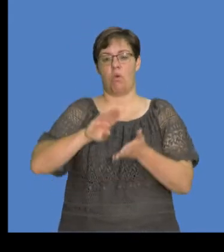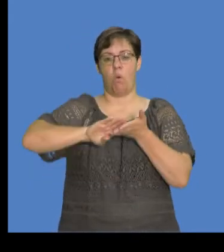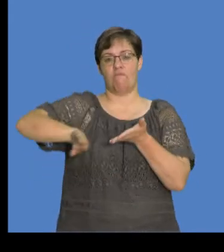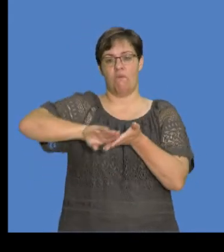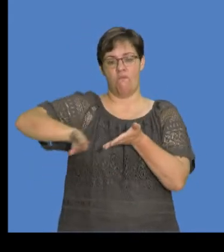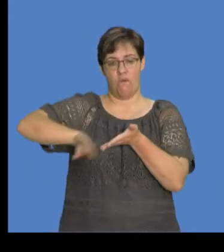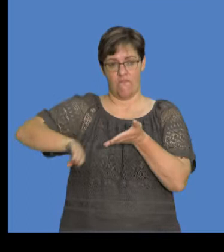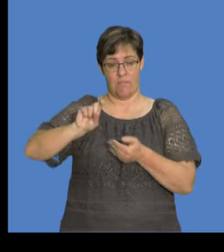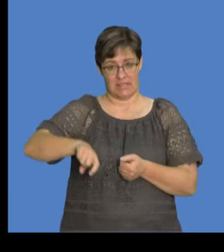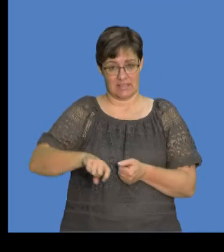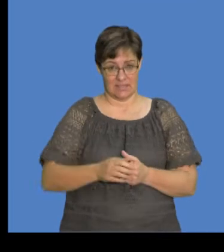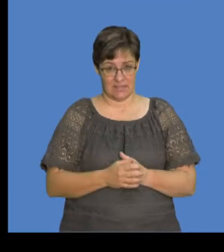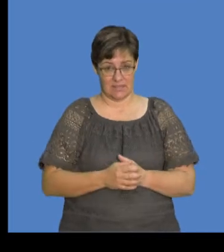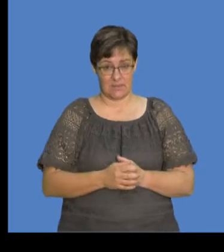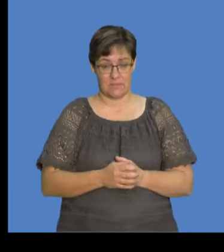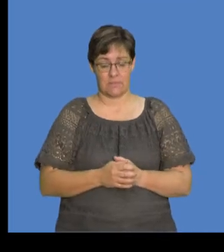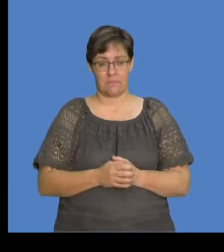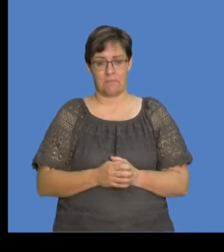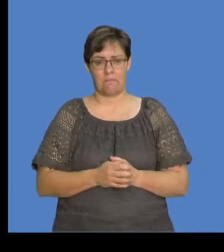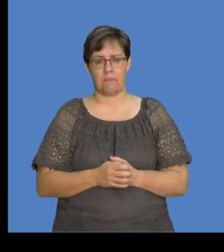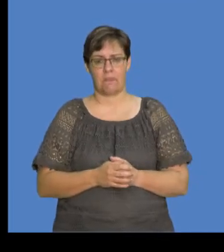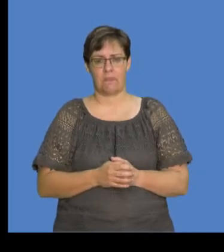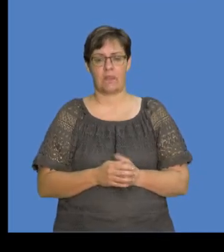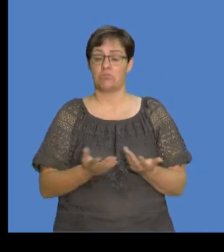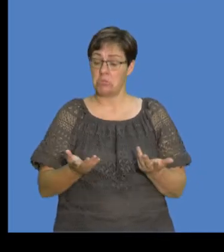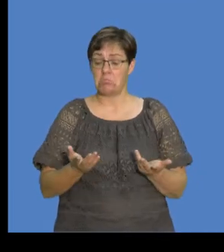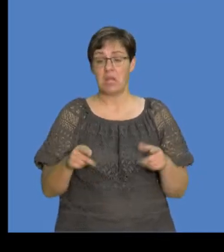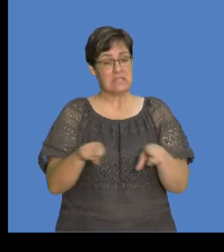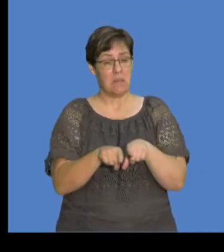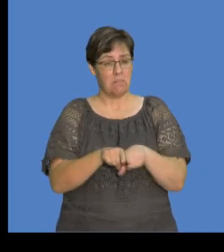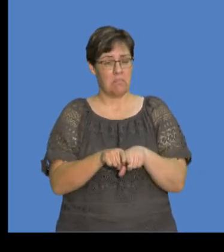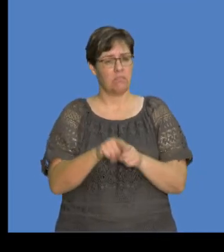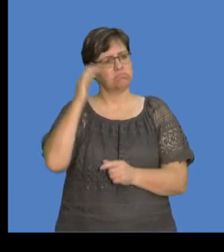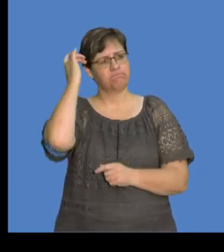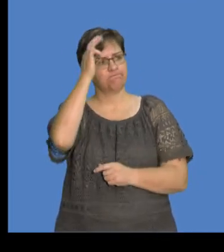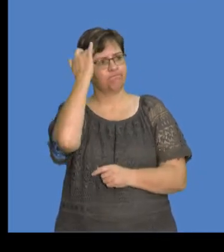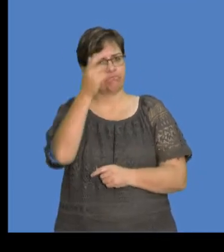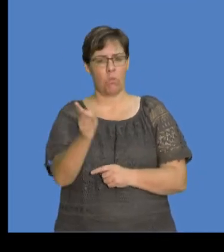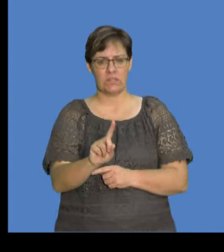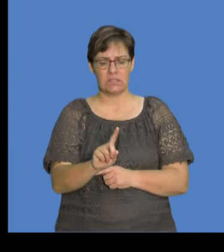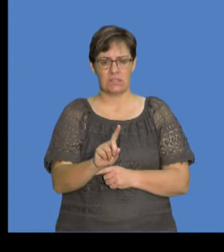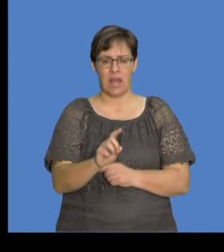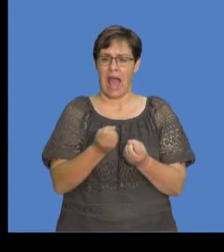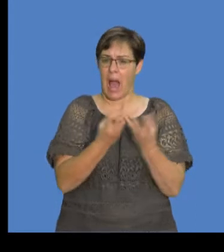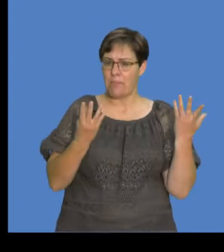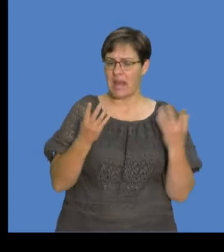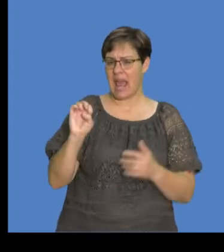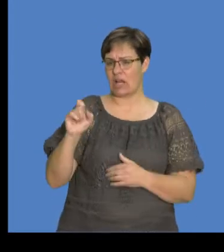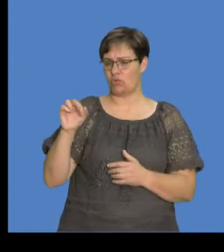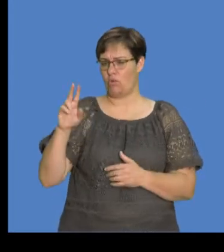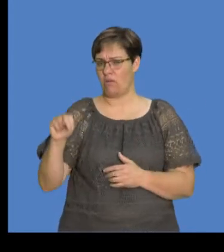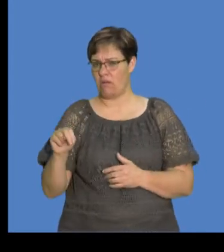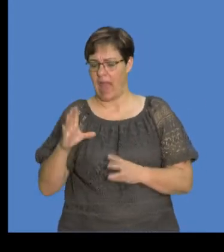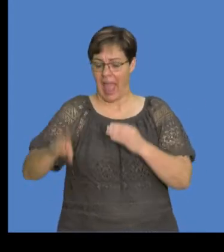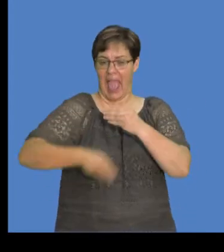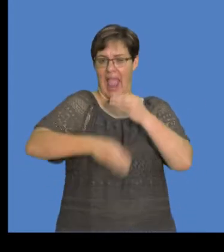of electrons that need to be removed from it, right? So equally so, we can also think in terms of the number of